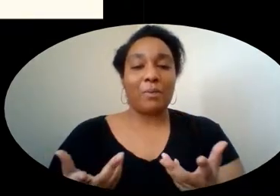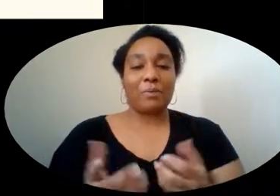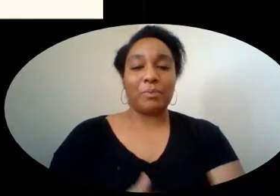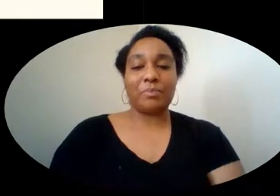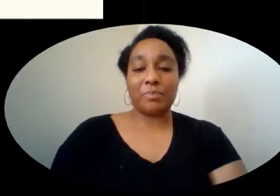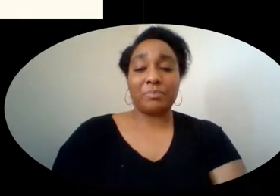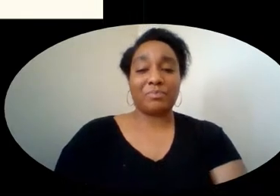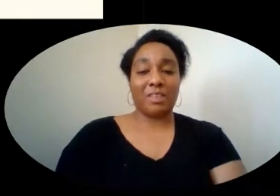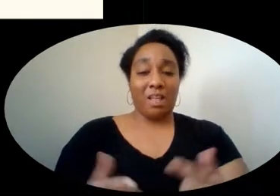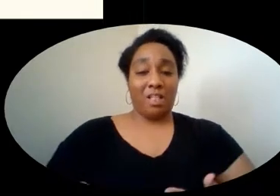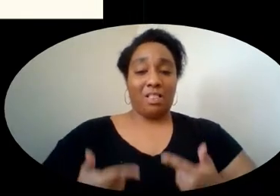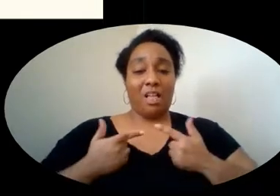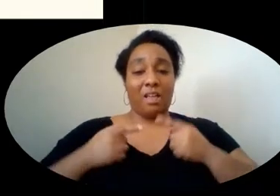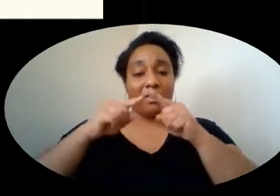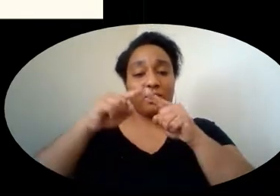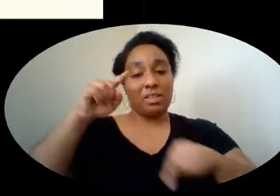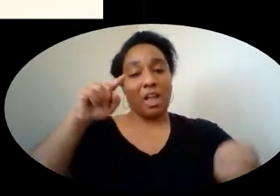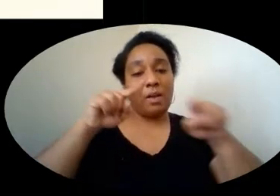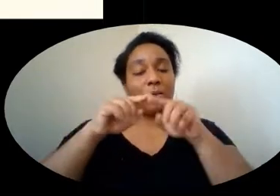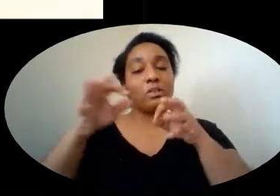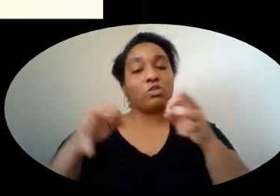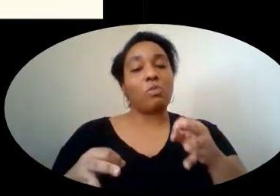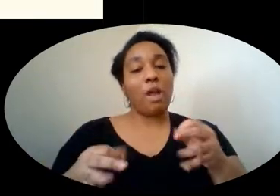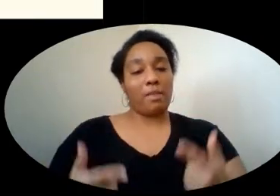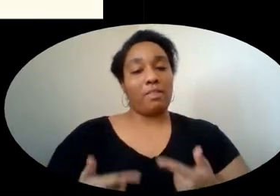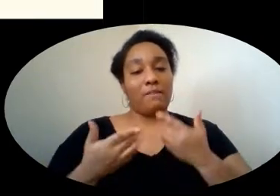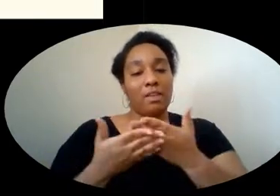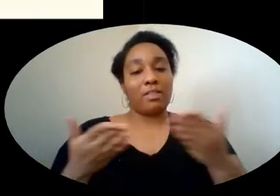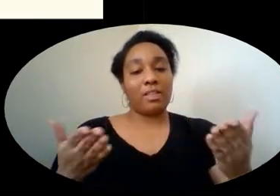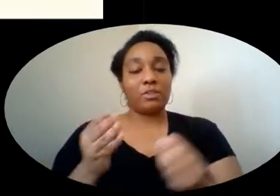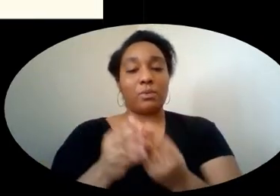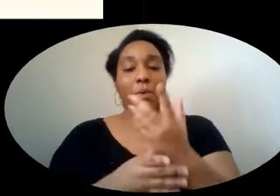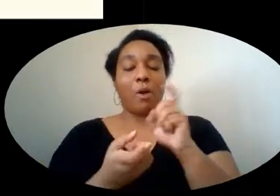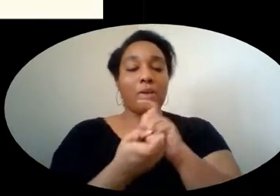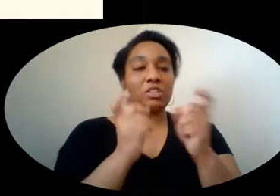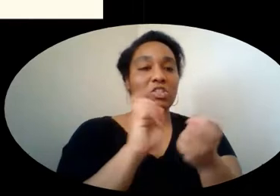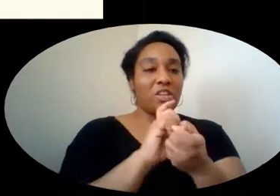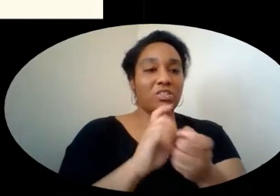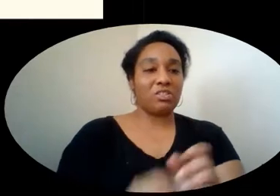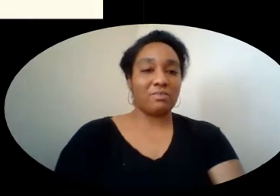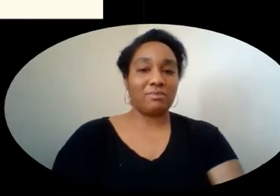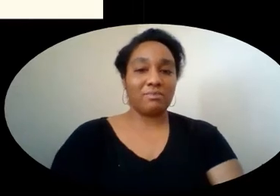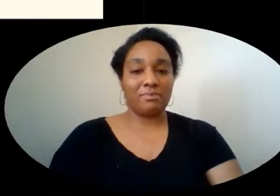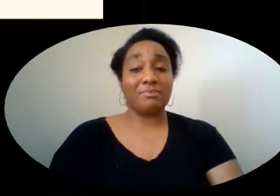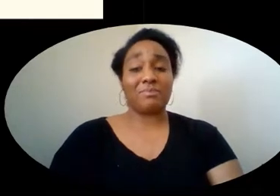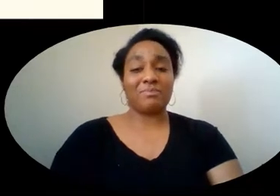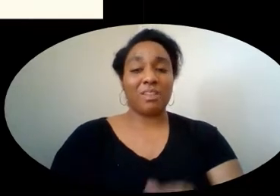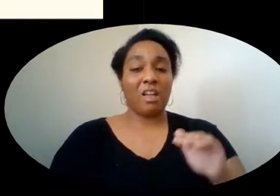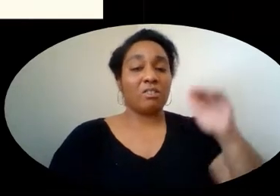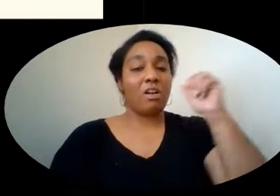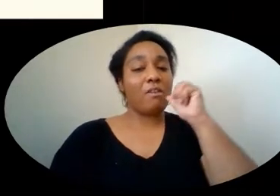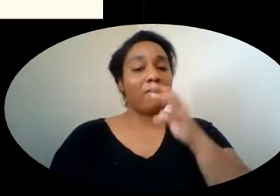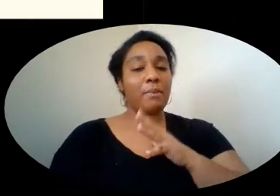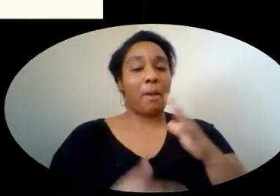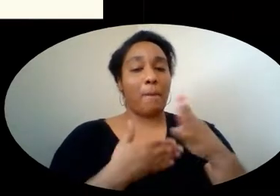A life cycle describes how living things grow and change. Adult female